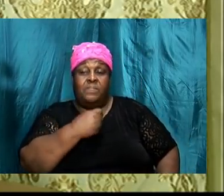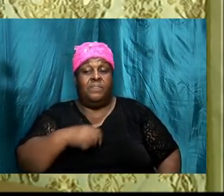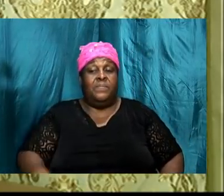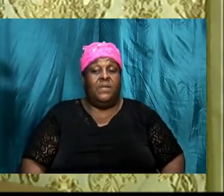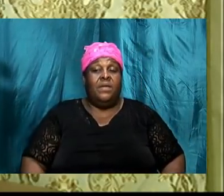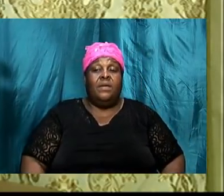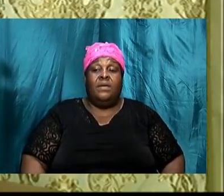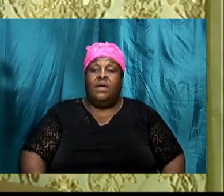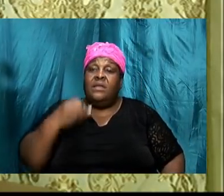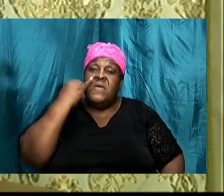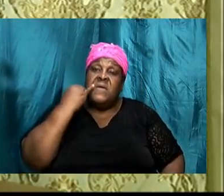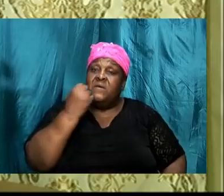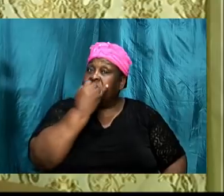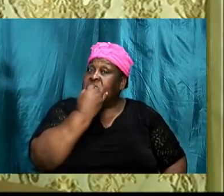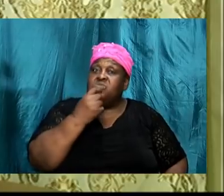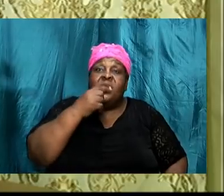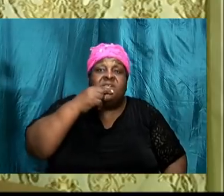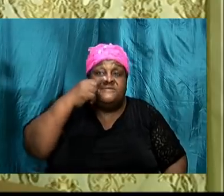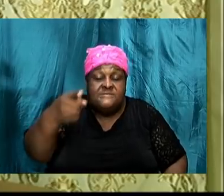the people said